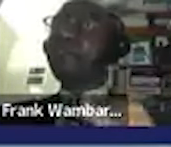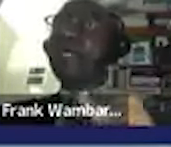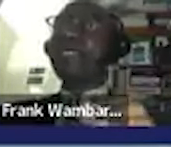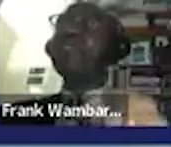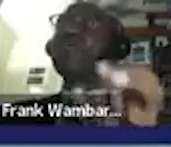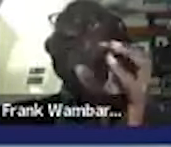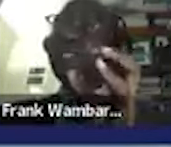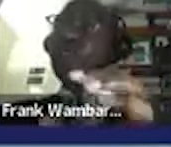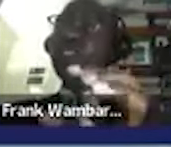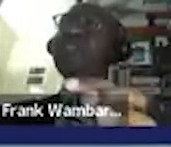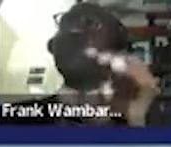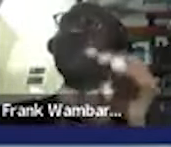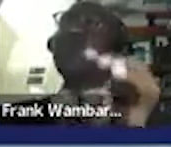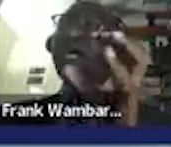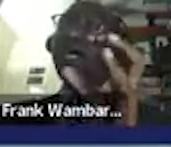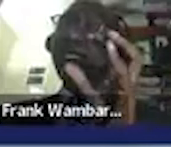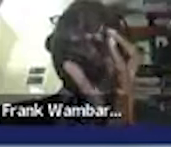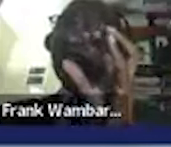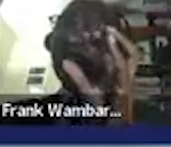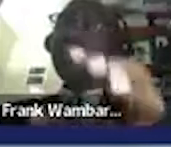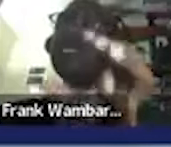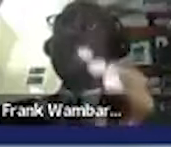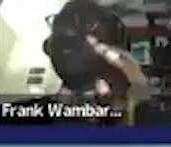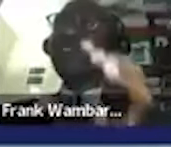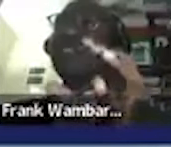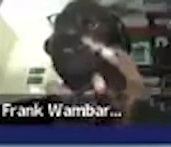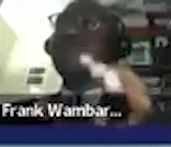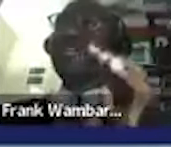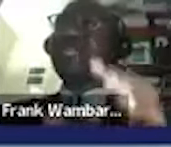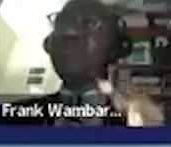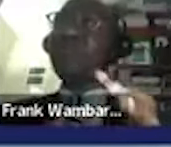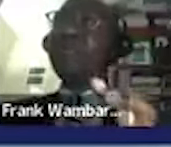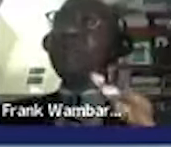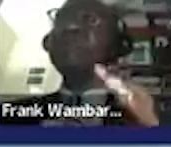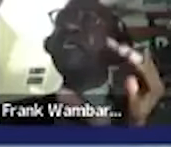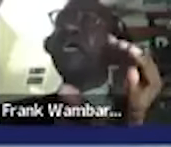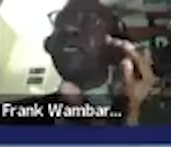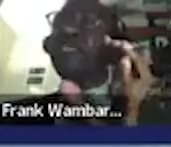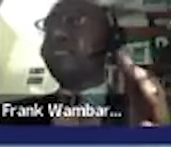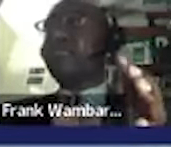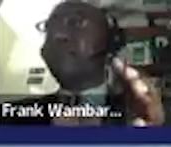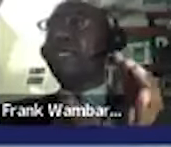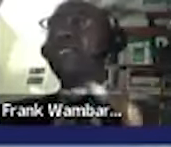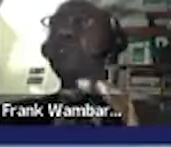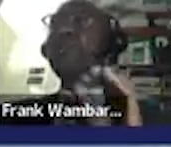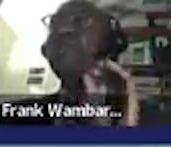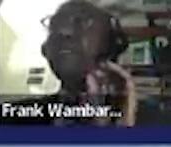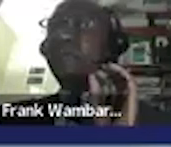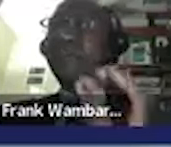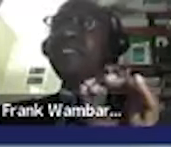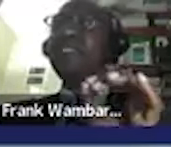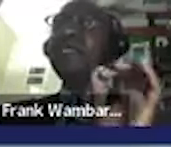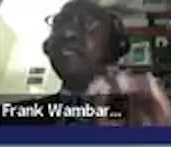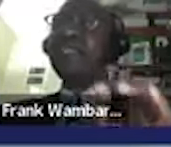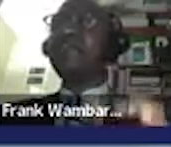employers who are doji who are using the opportunities of vulnerable people uh to cheat them it